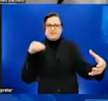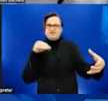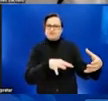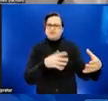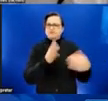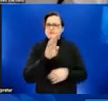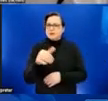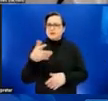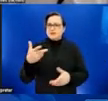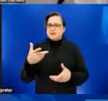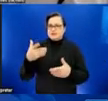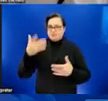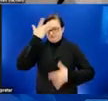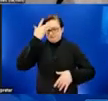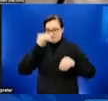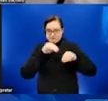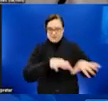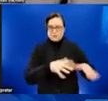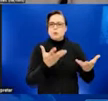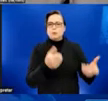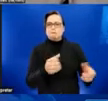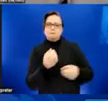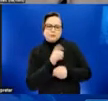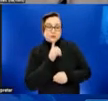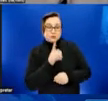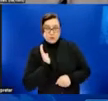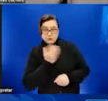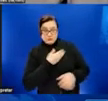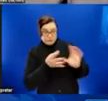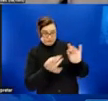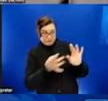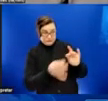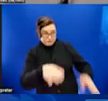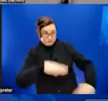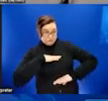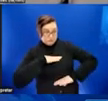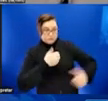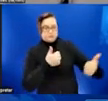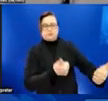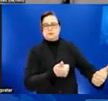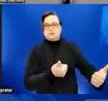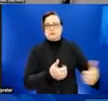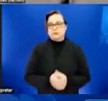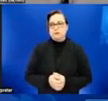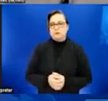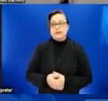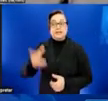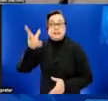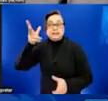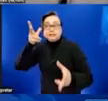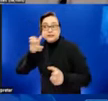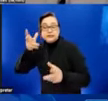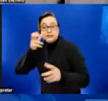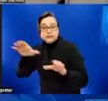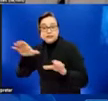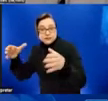their needs. We're also conducting those outreach sessions and listening sessions to provide the latest information